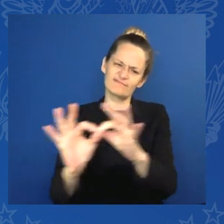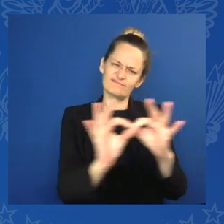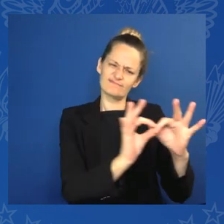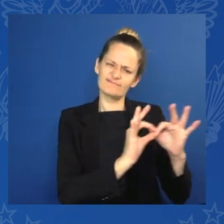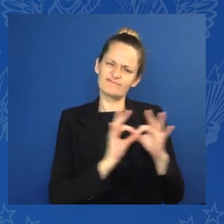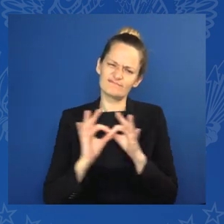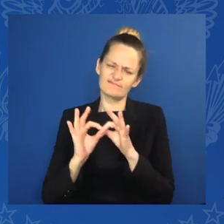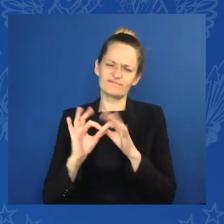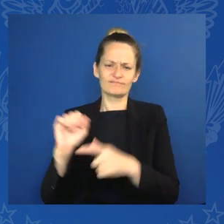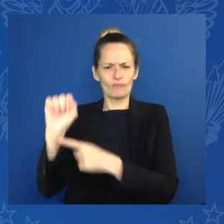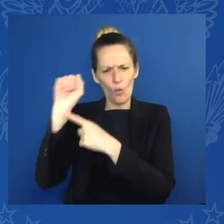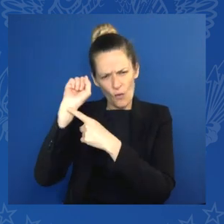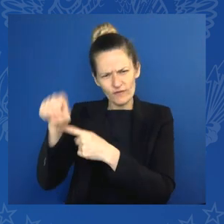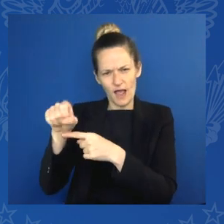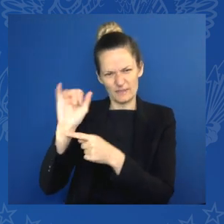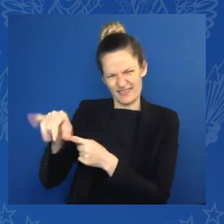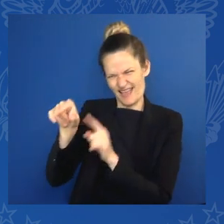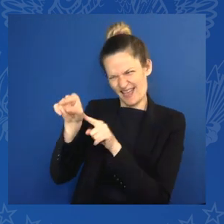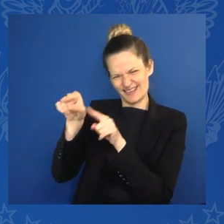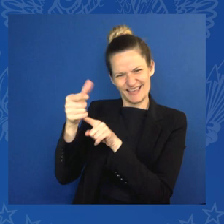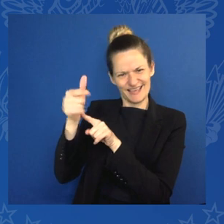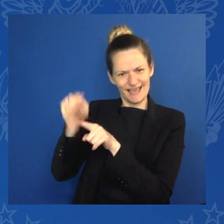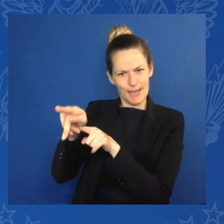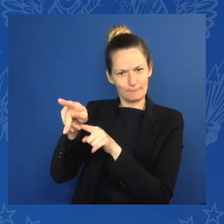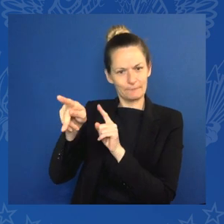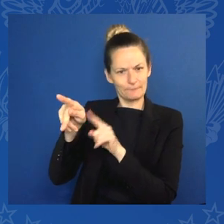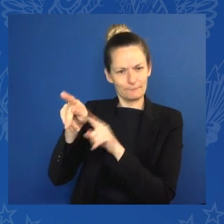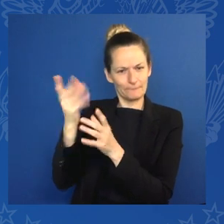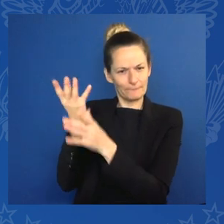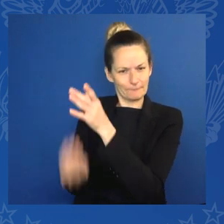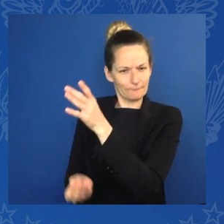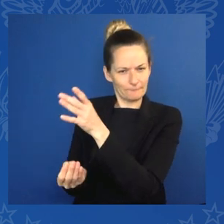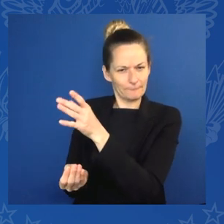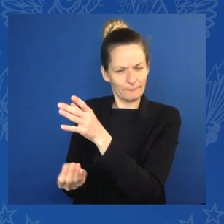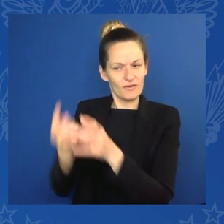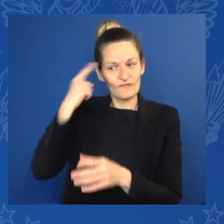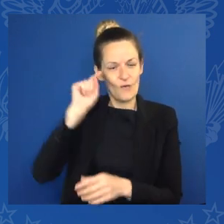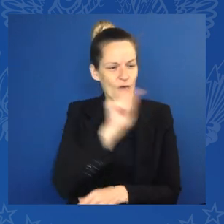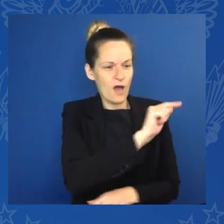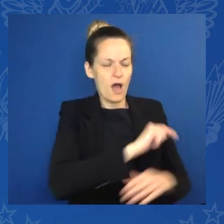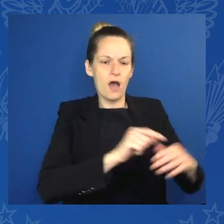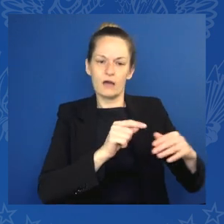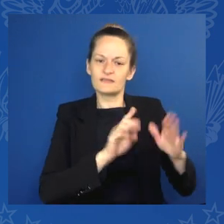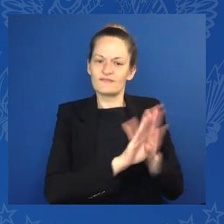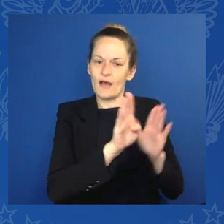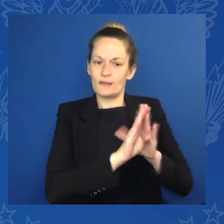development, create jobs, and promote trade whilst protecting the environment.